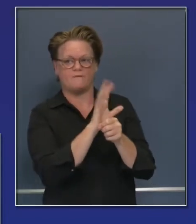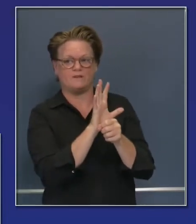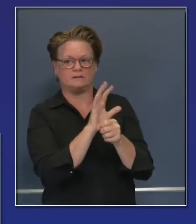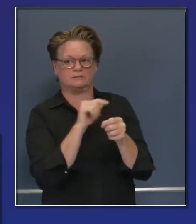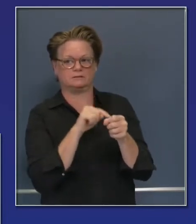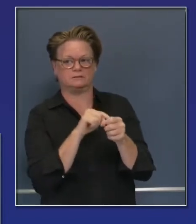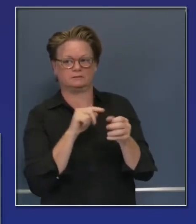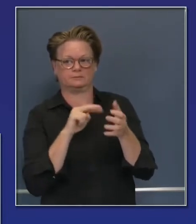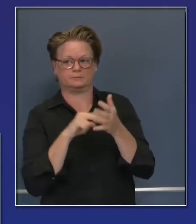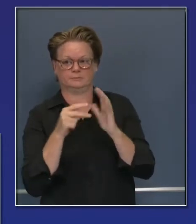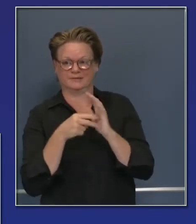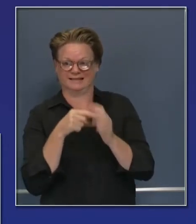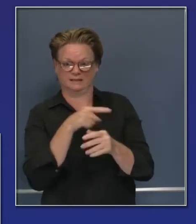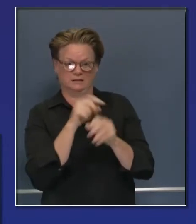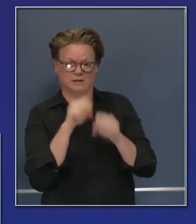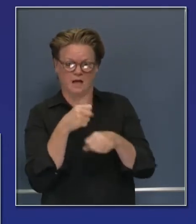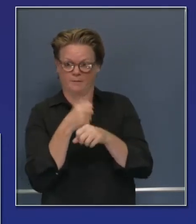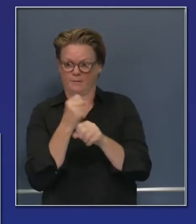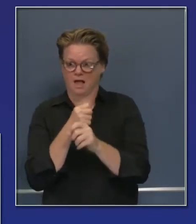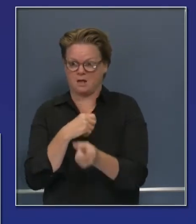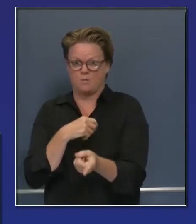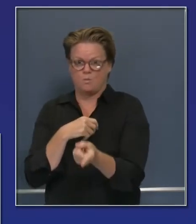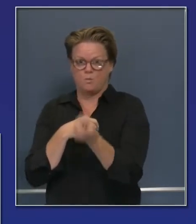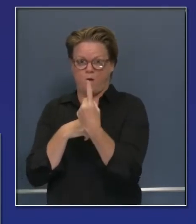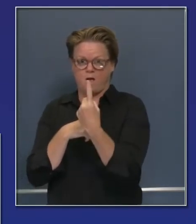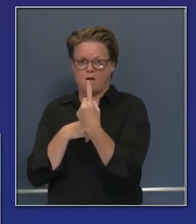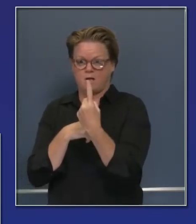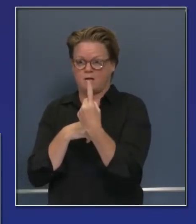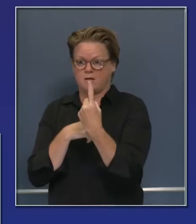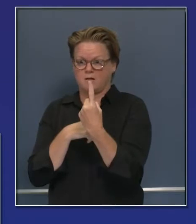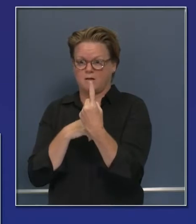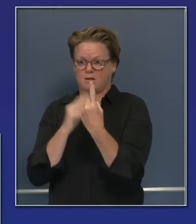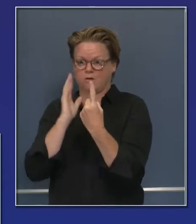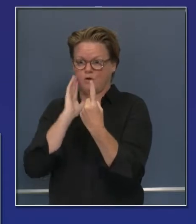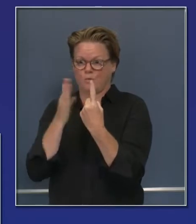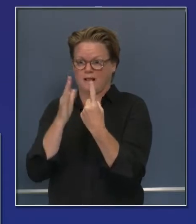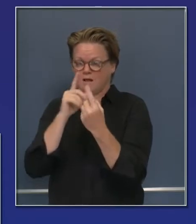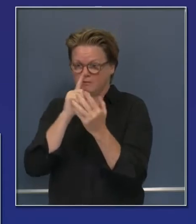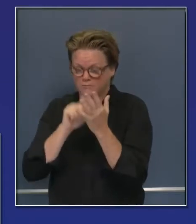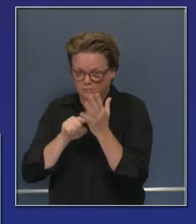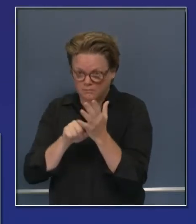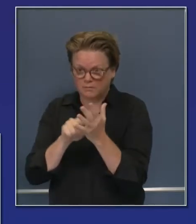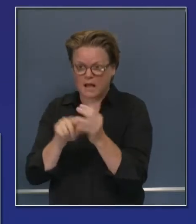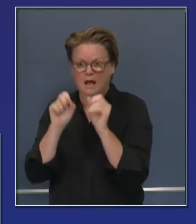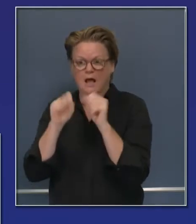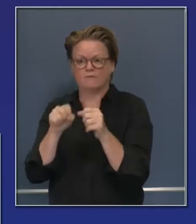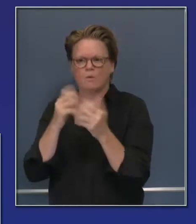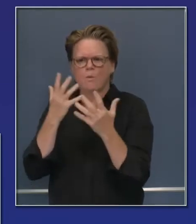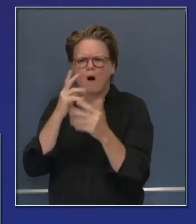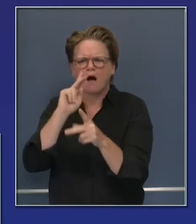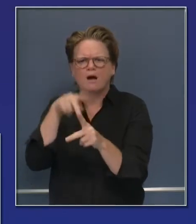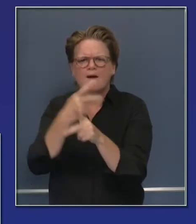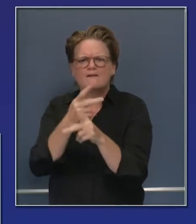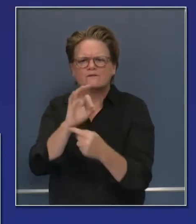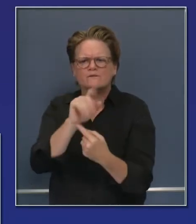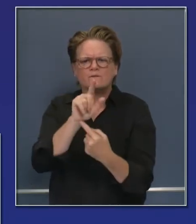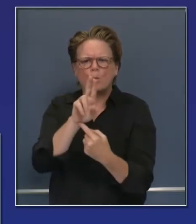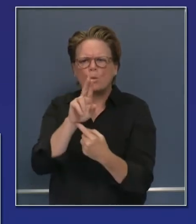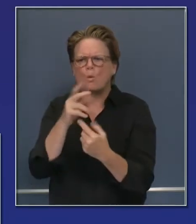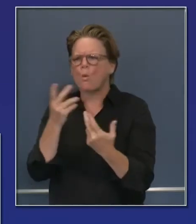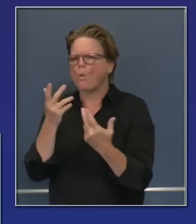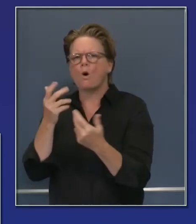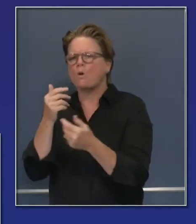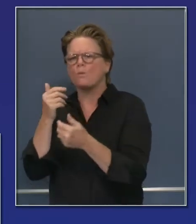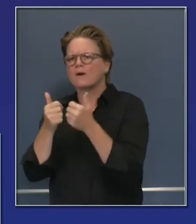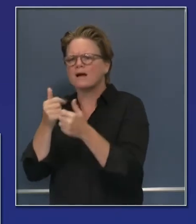upgrade as part of the package of partnership with this contractor for flu season. And we also